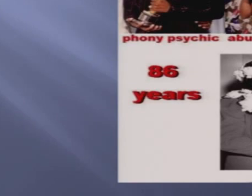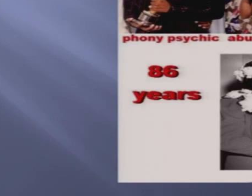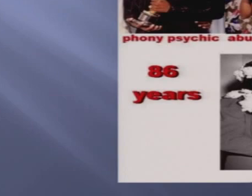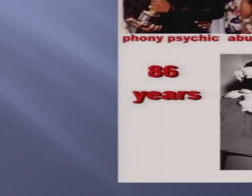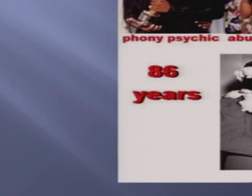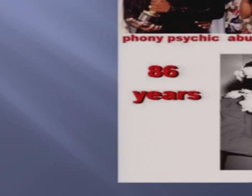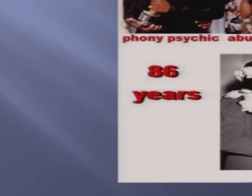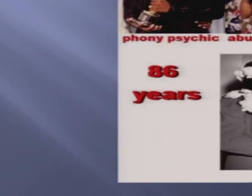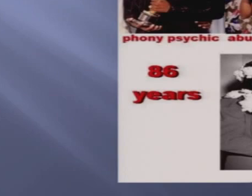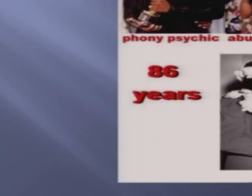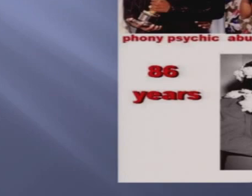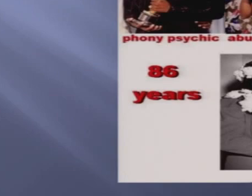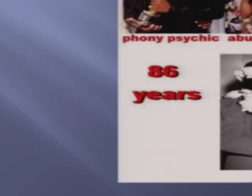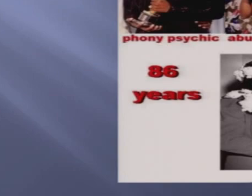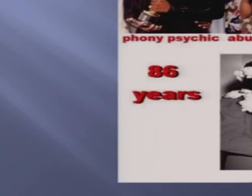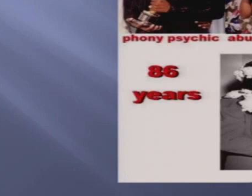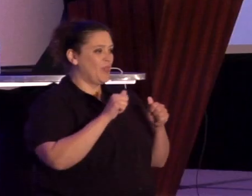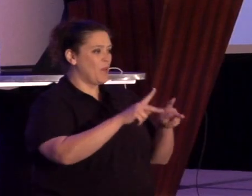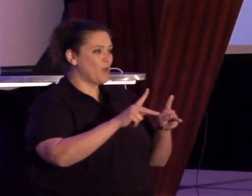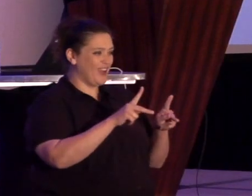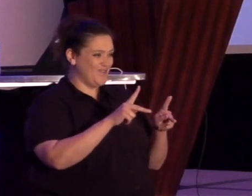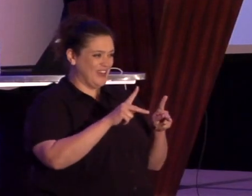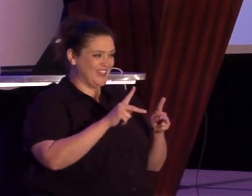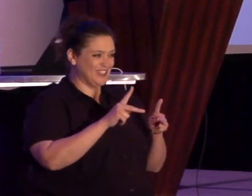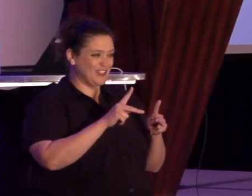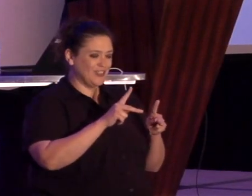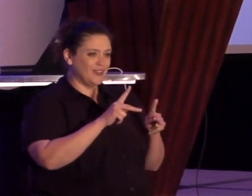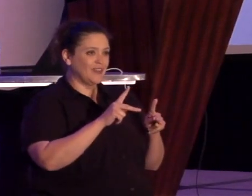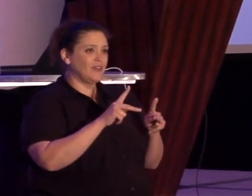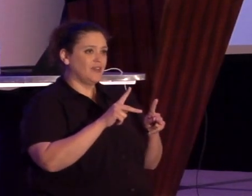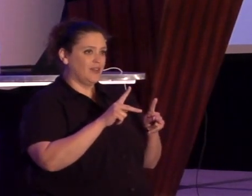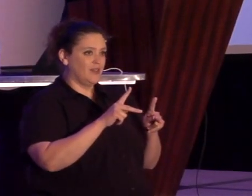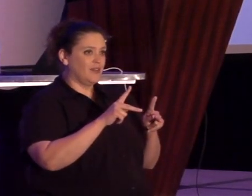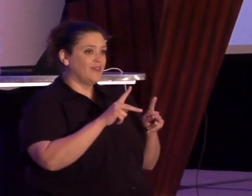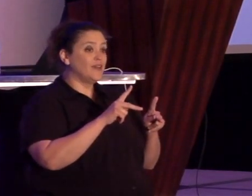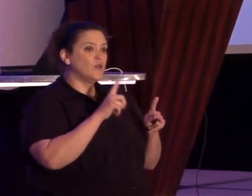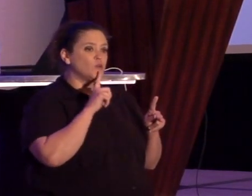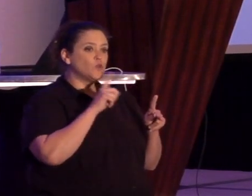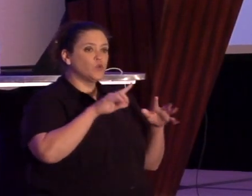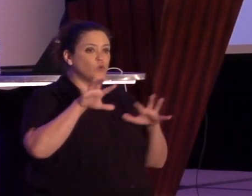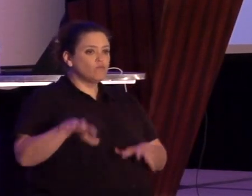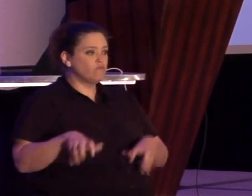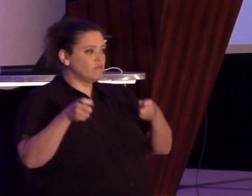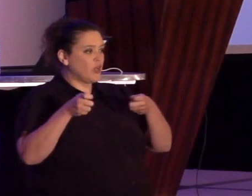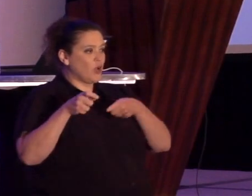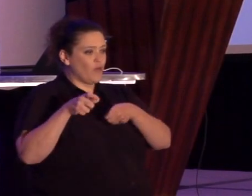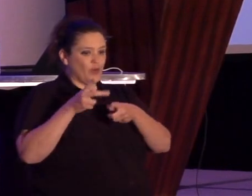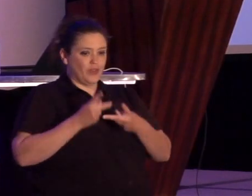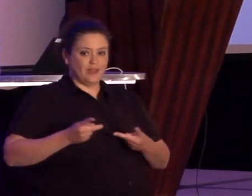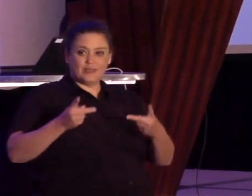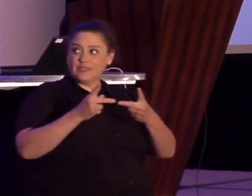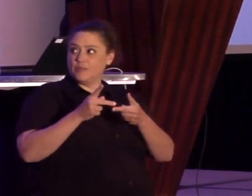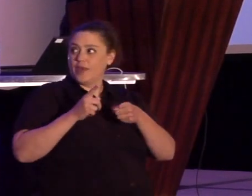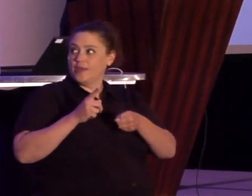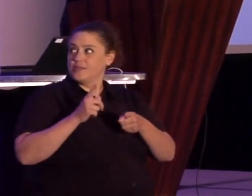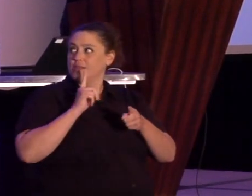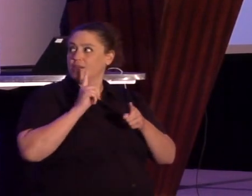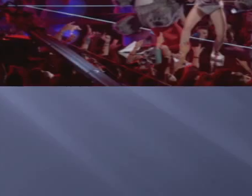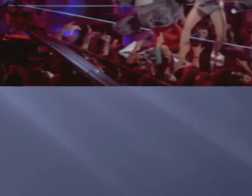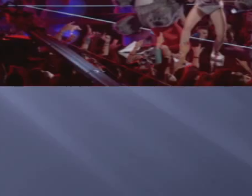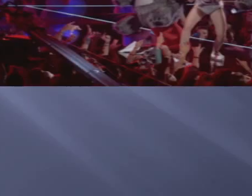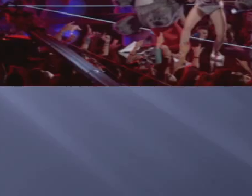the luxury and the privilege to occupy this space of liberated post-feminist